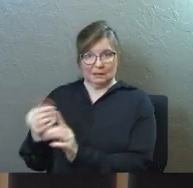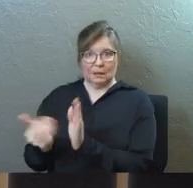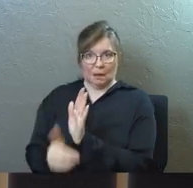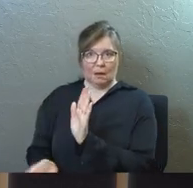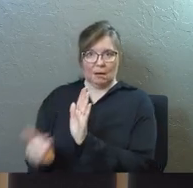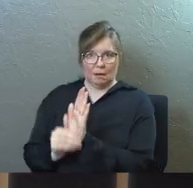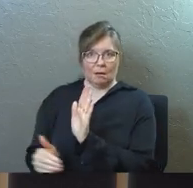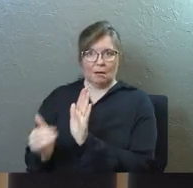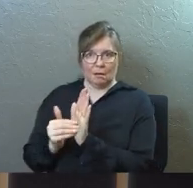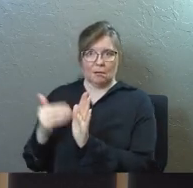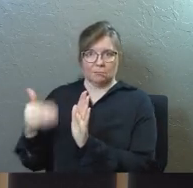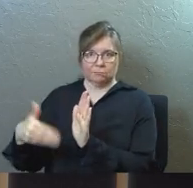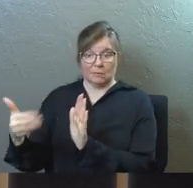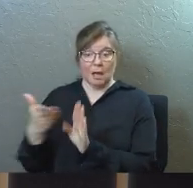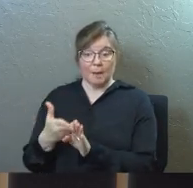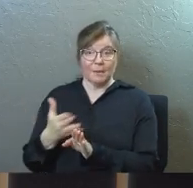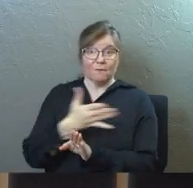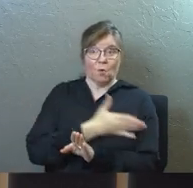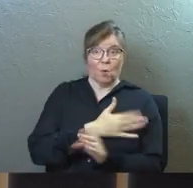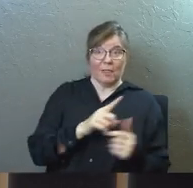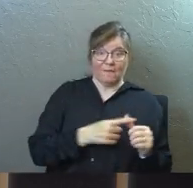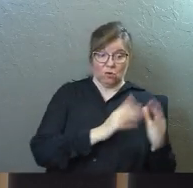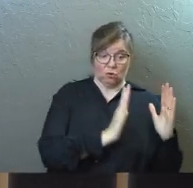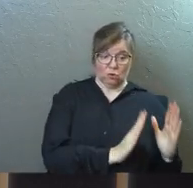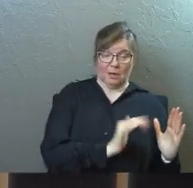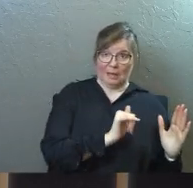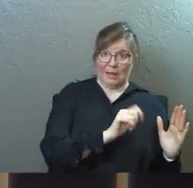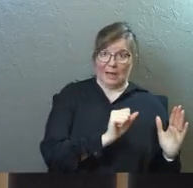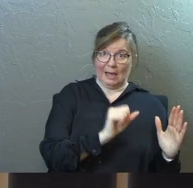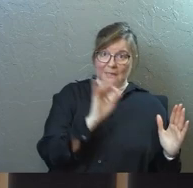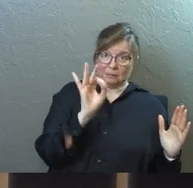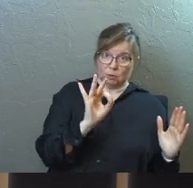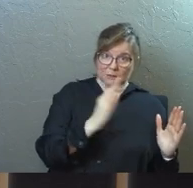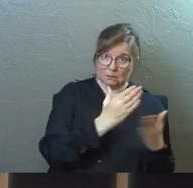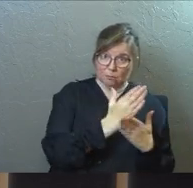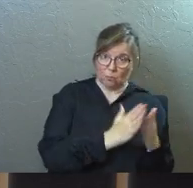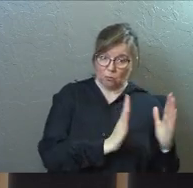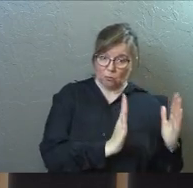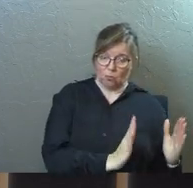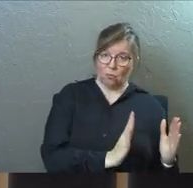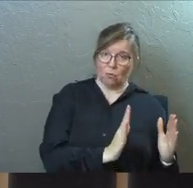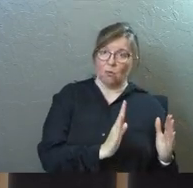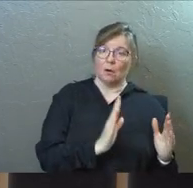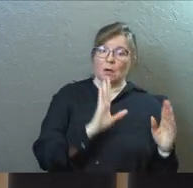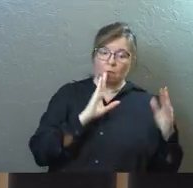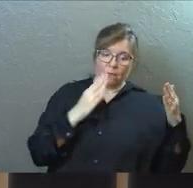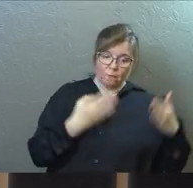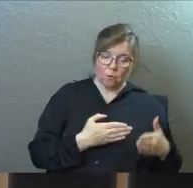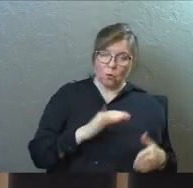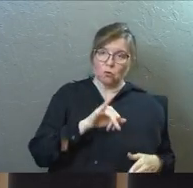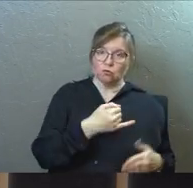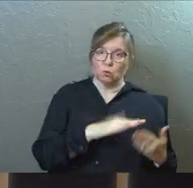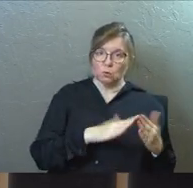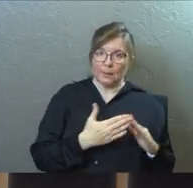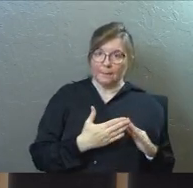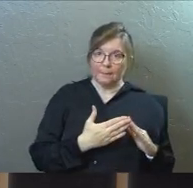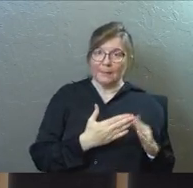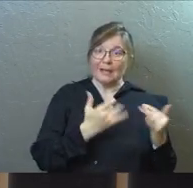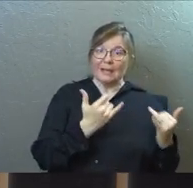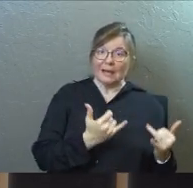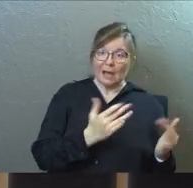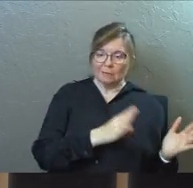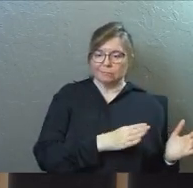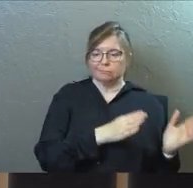Acts series, it was all about Jerusalem, and it was all about the 12 original apostles, but now it's going to be about